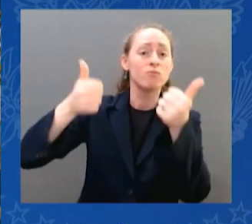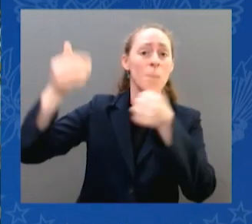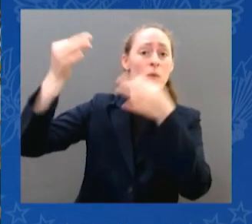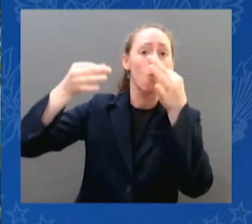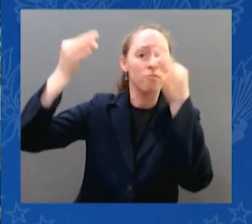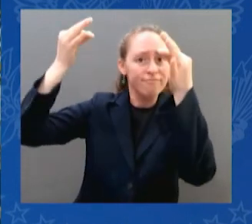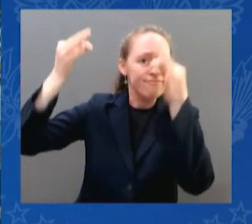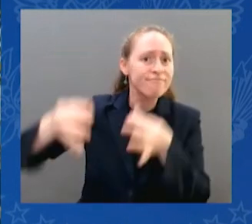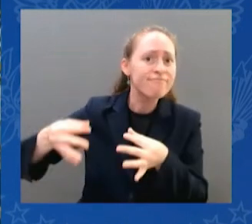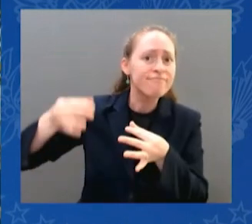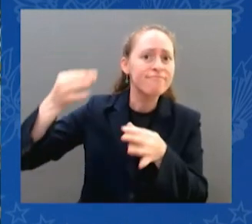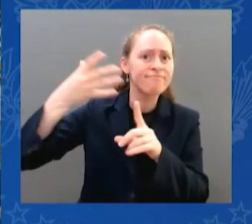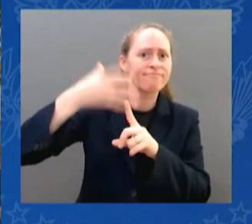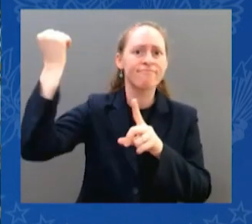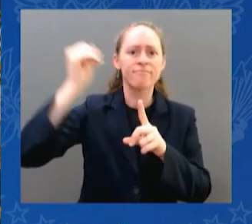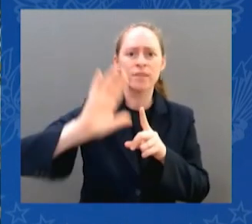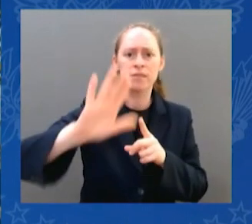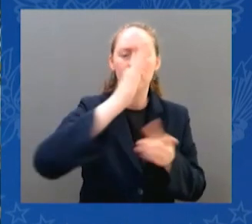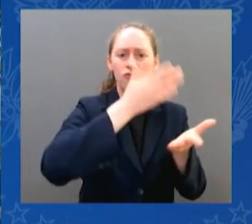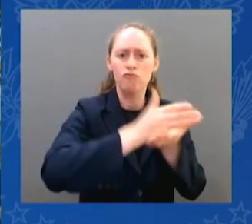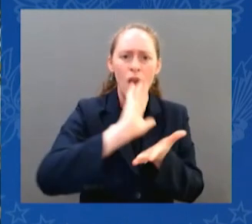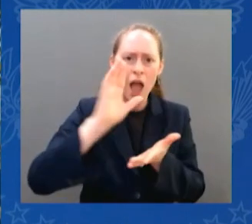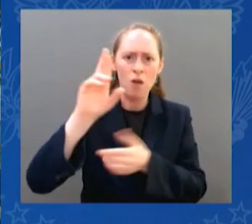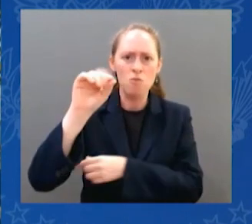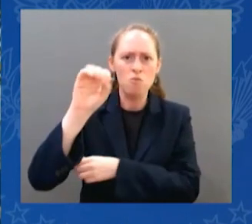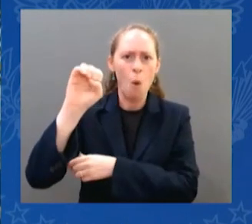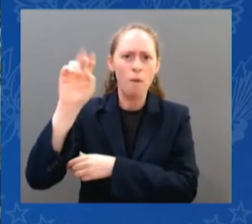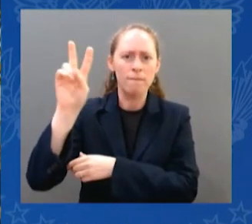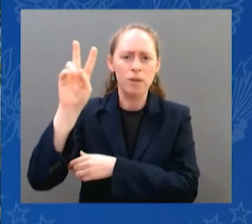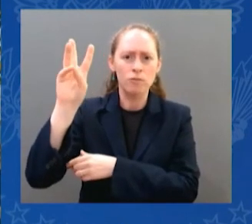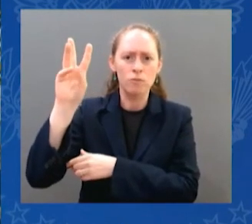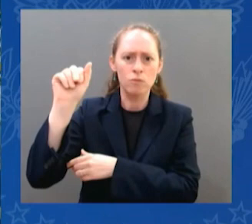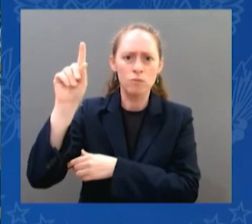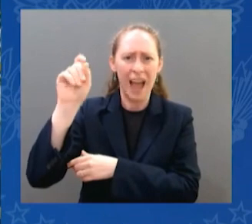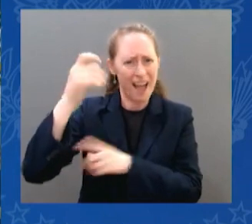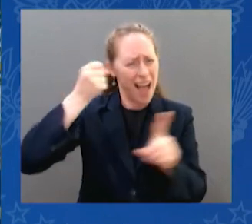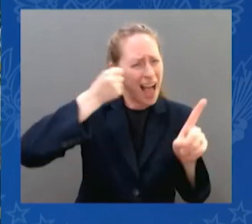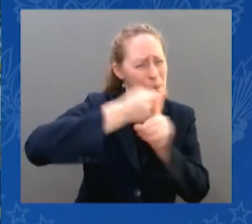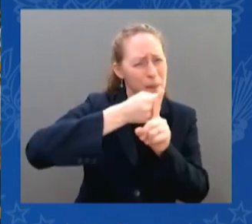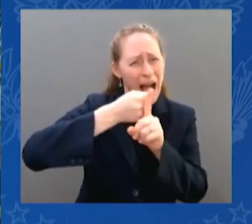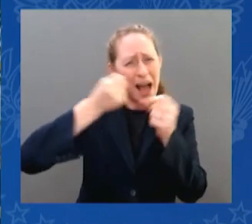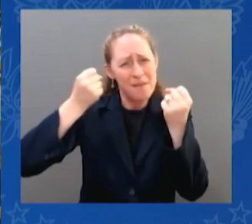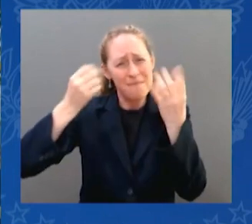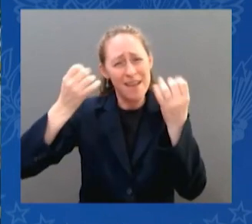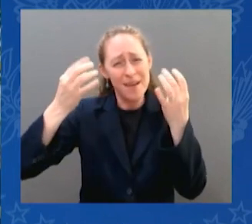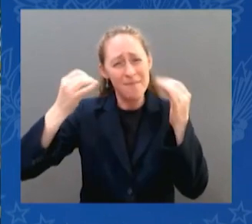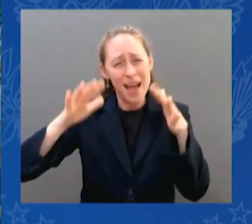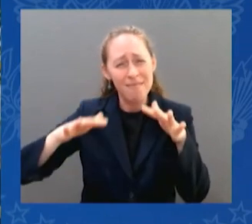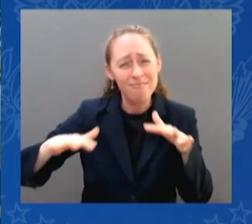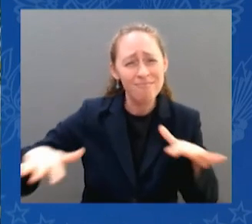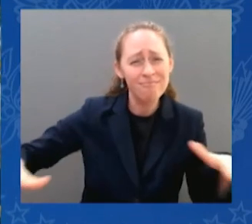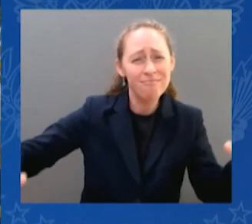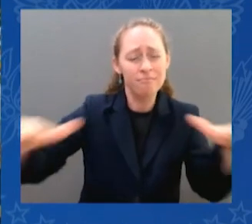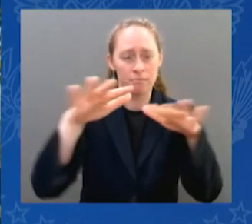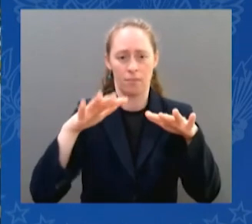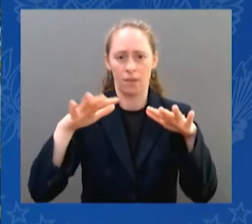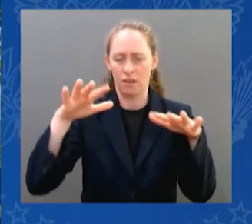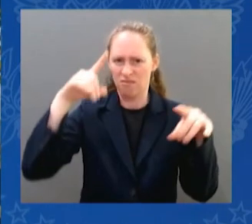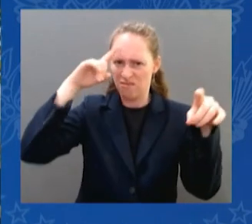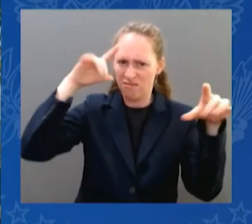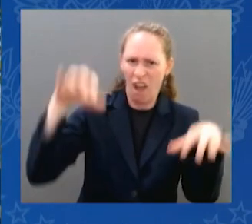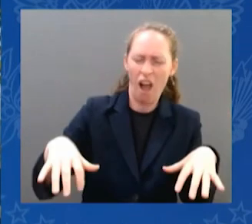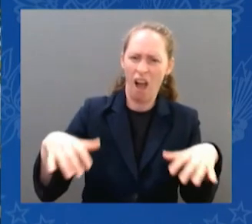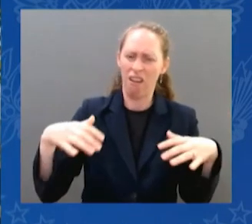And I share the public outrage of this extremist court that's committed to moving America backwards, with fewer rights,